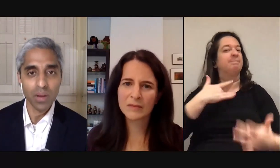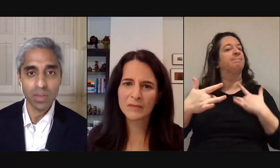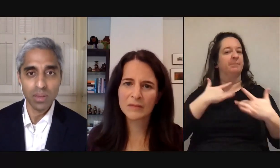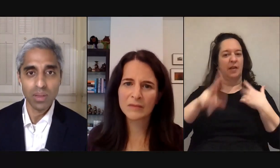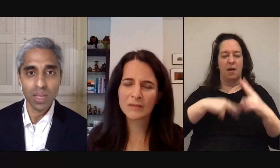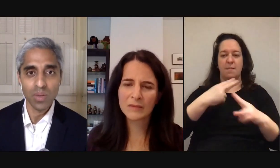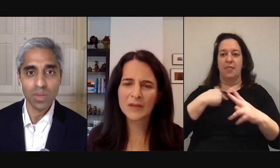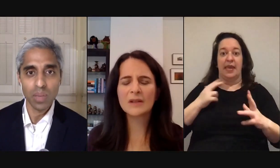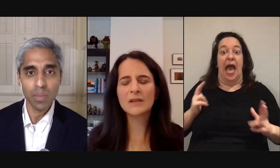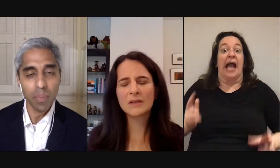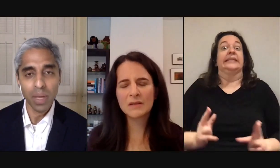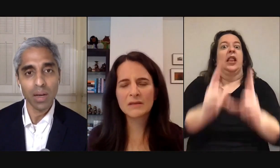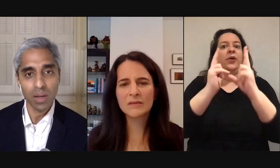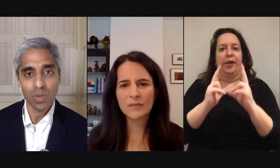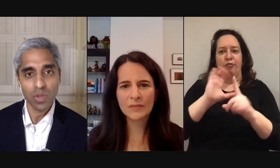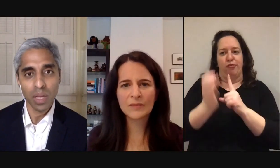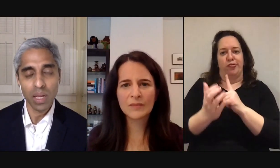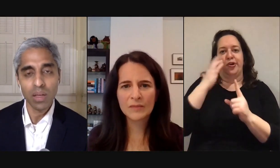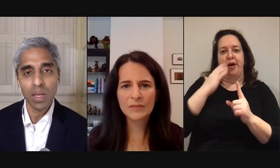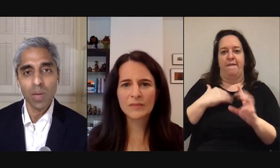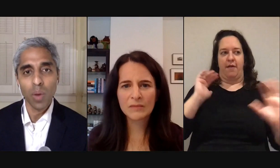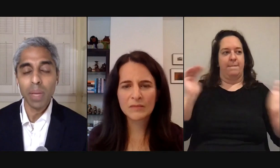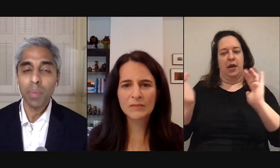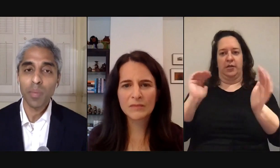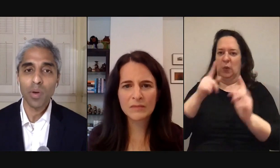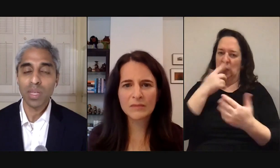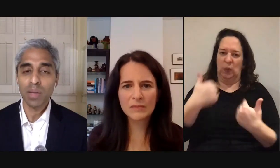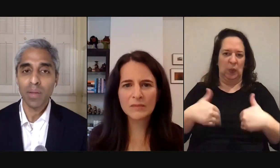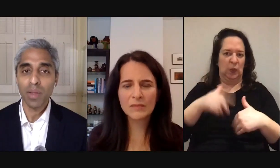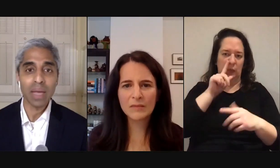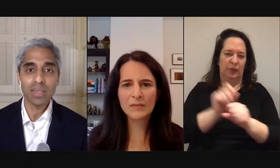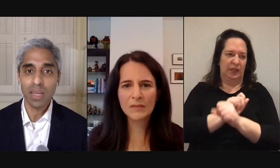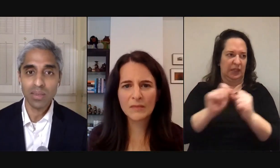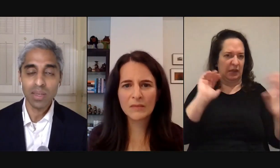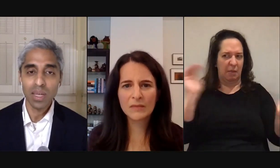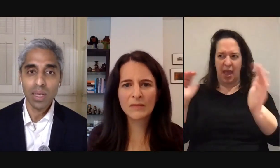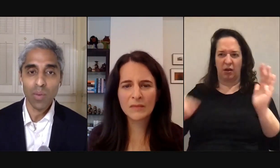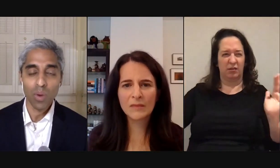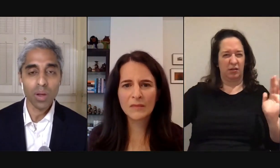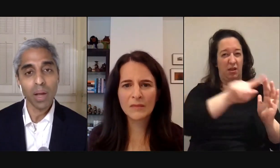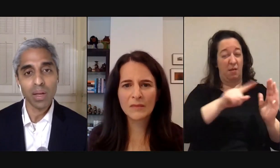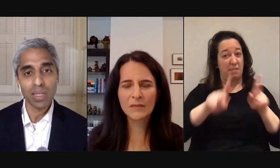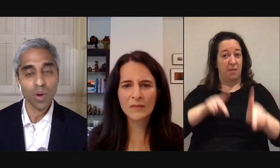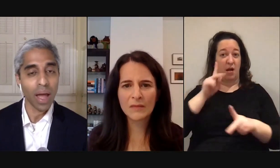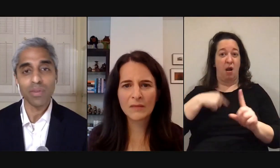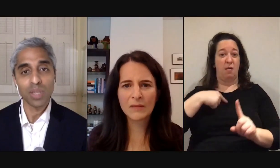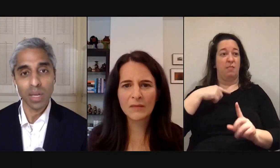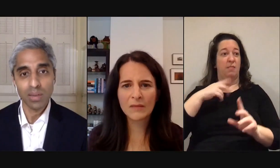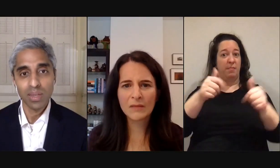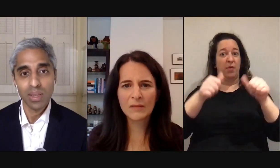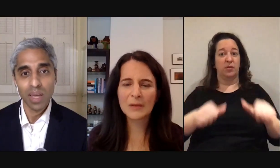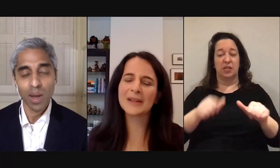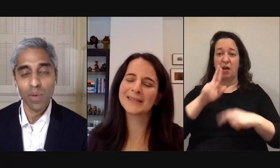of comparison that you see propagated on social media where people are posting about their best days and we're comparing it to our